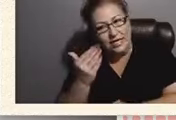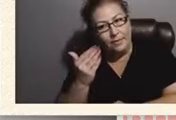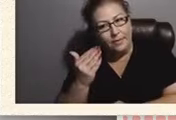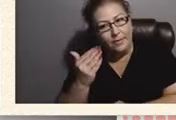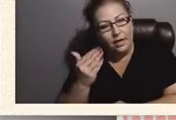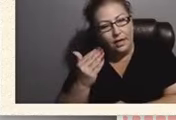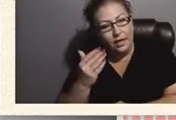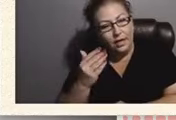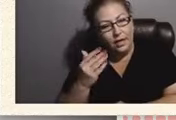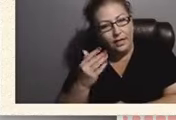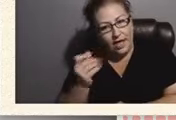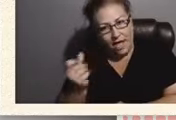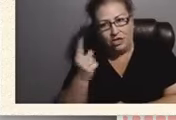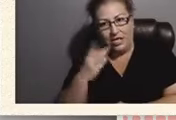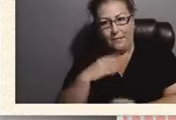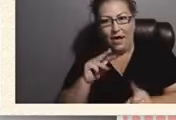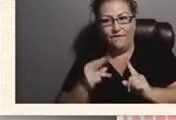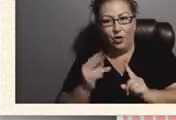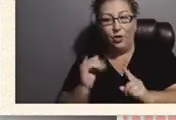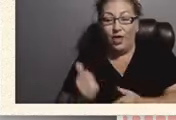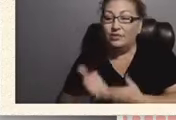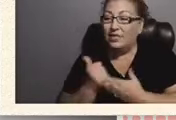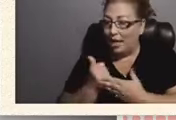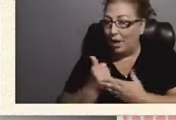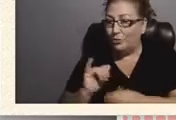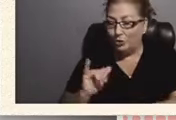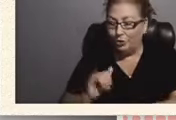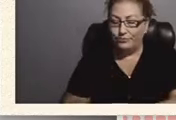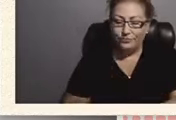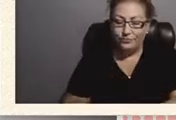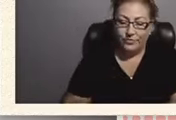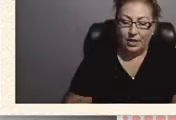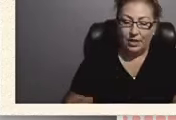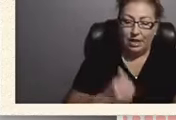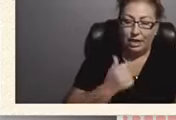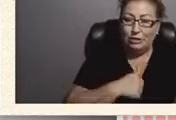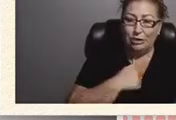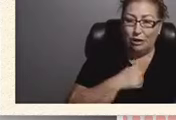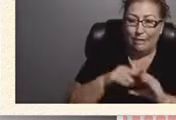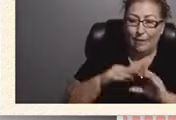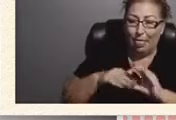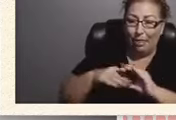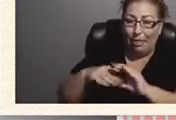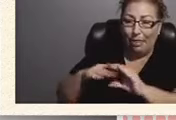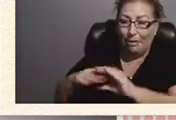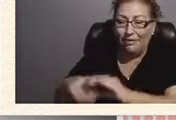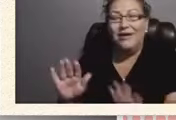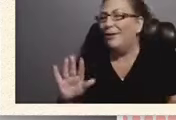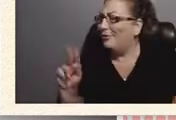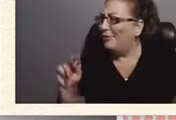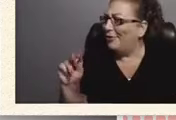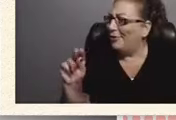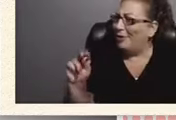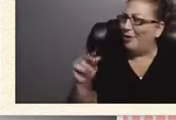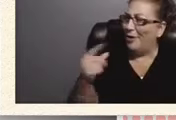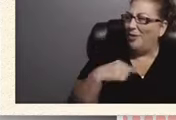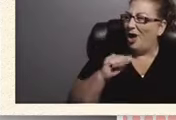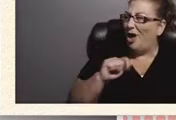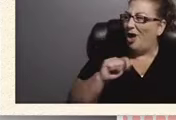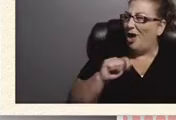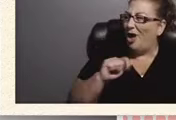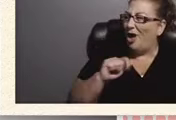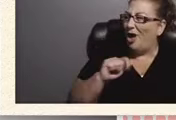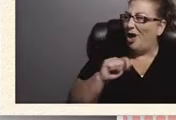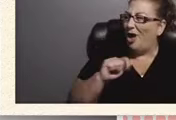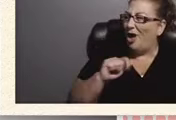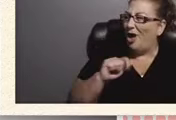know so that was a help too thank you so much sorry to babble no we're babbling we're all babbling that's what we should call